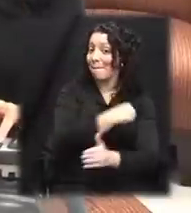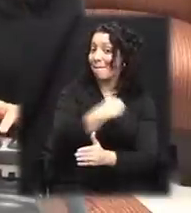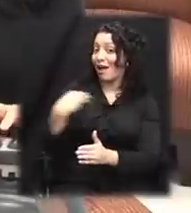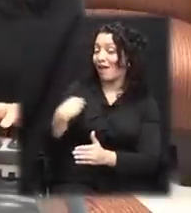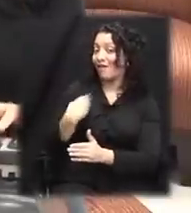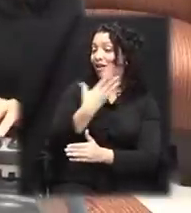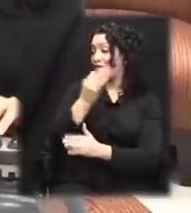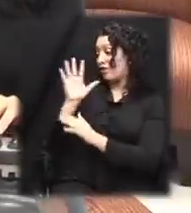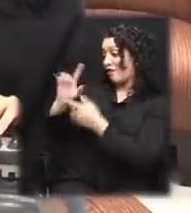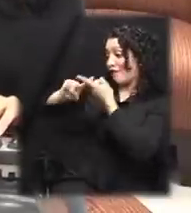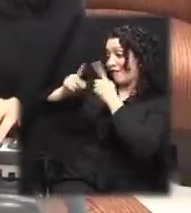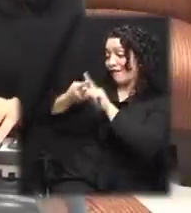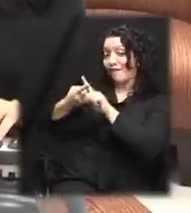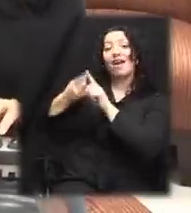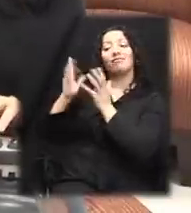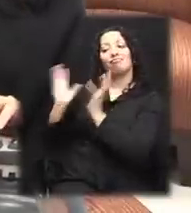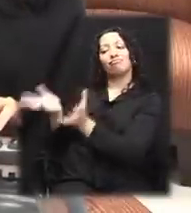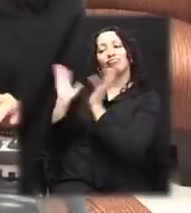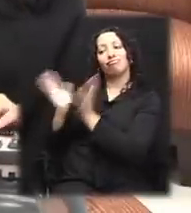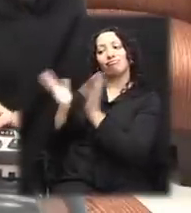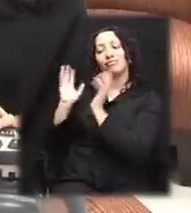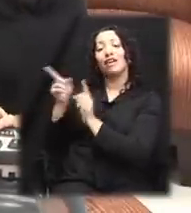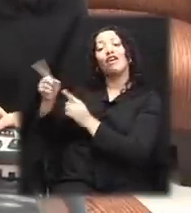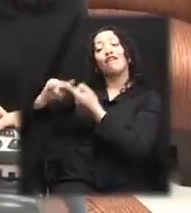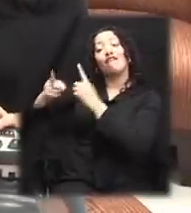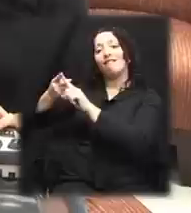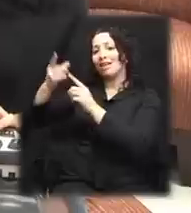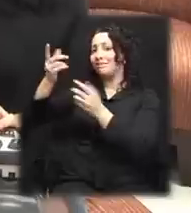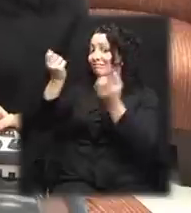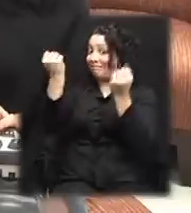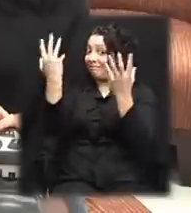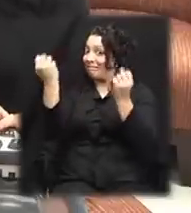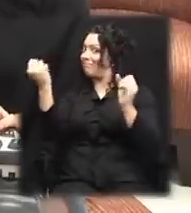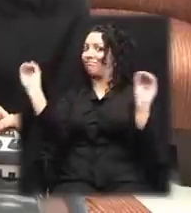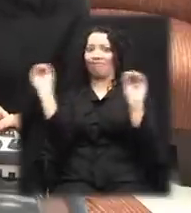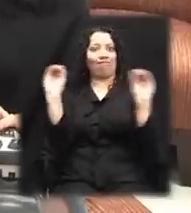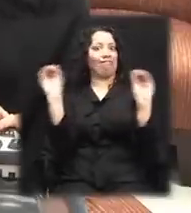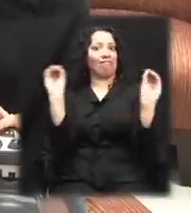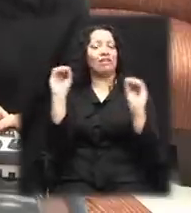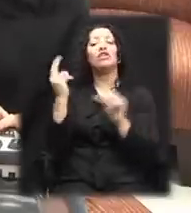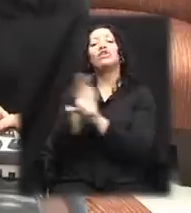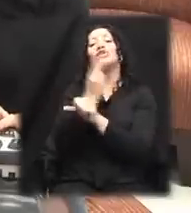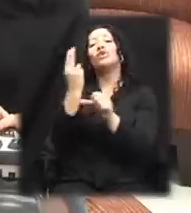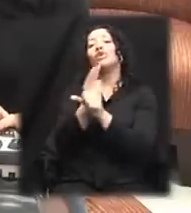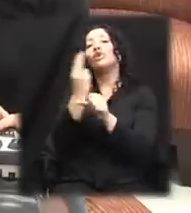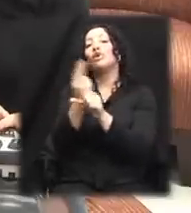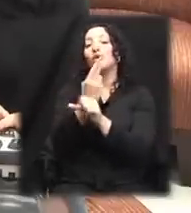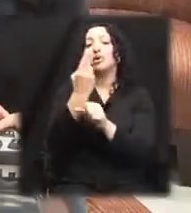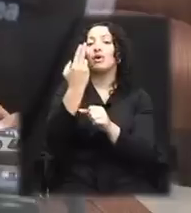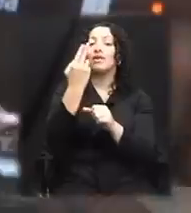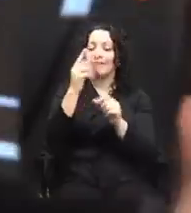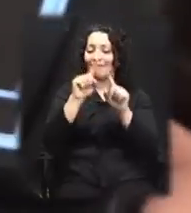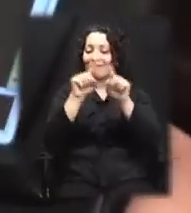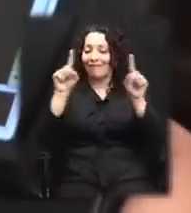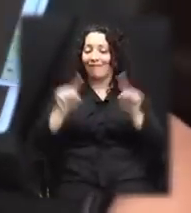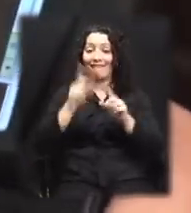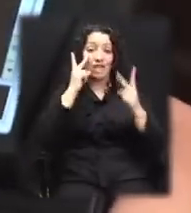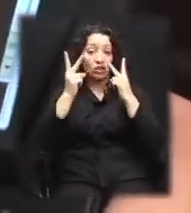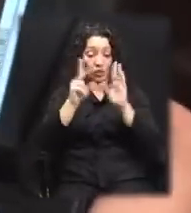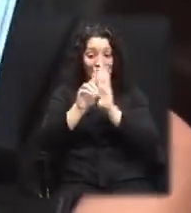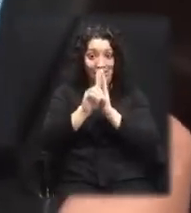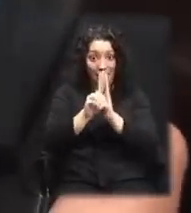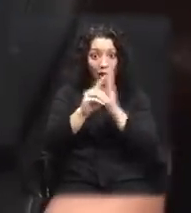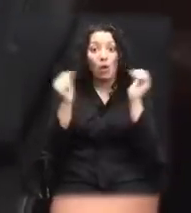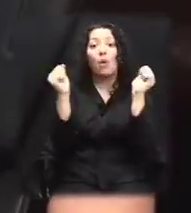Maricar's friend is not fluent in sign language, so they are relying on a braille notetaker with visual display and a Bluetooth keyboard to communicate.